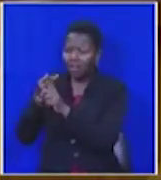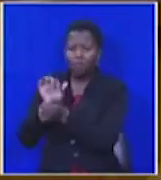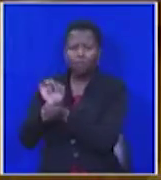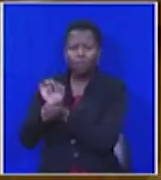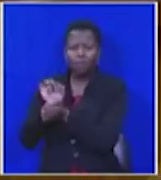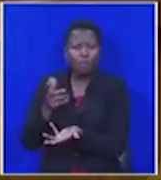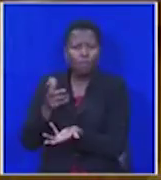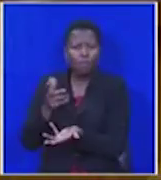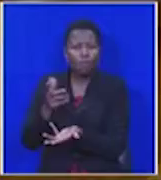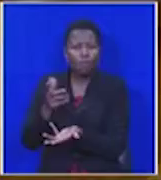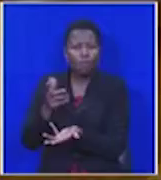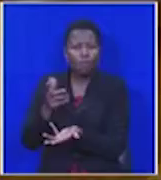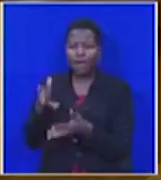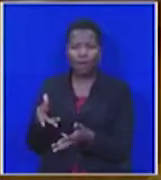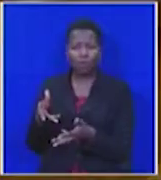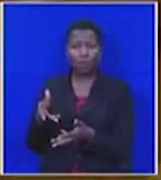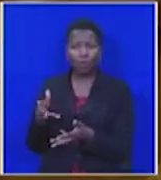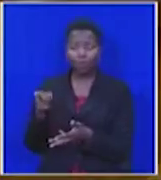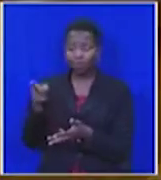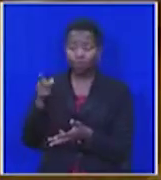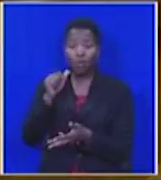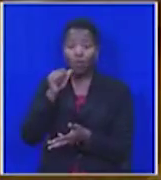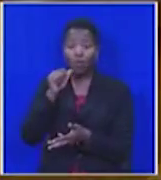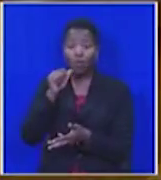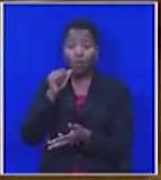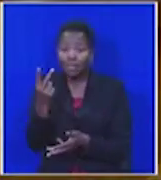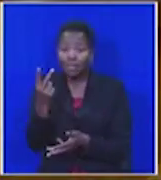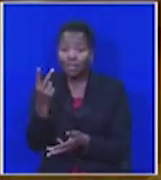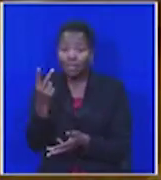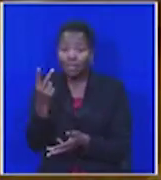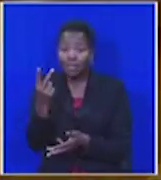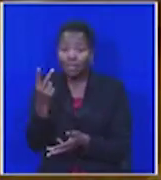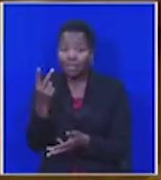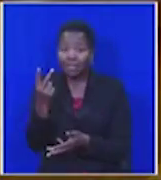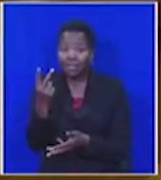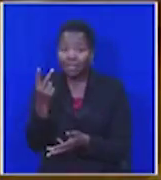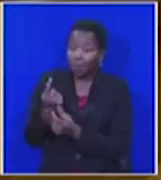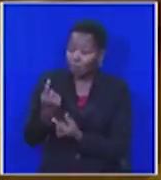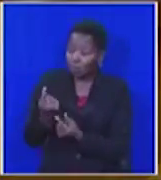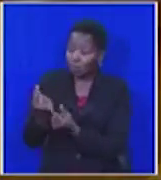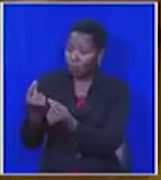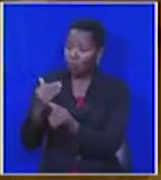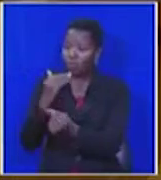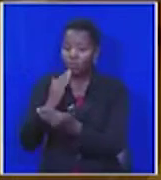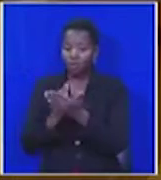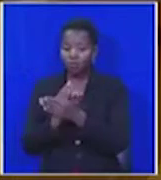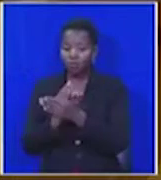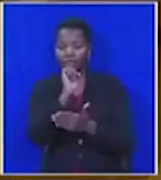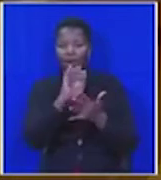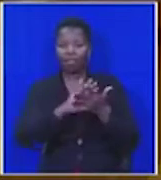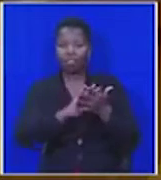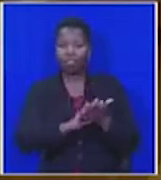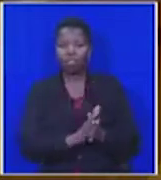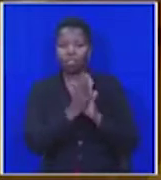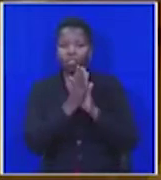What you don't realise is that every single time that you do this, you weaken your own rights and betray the mandate